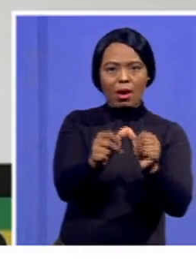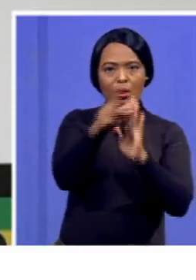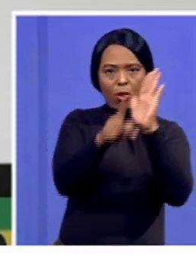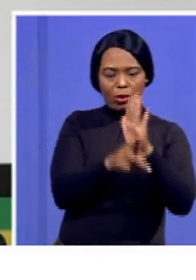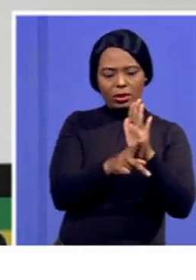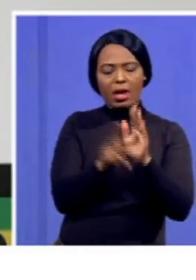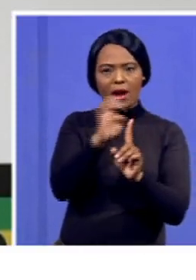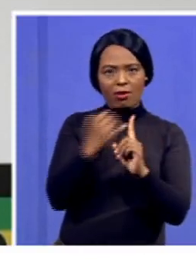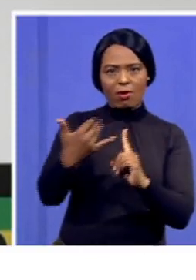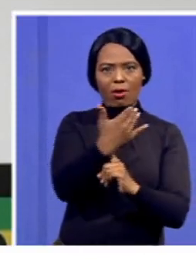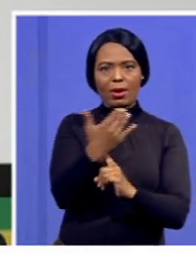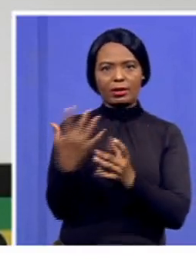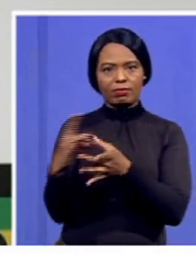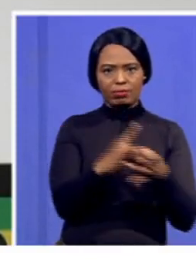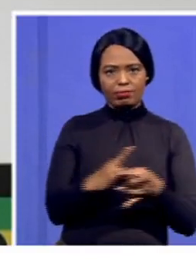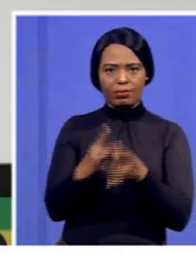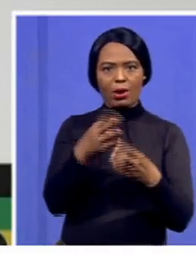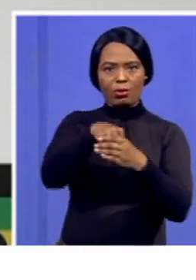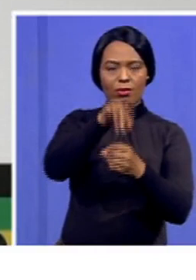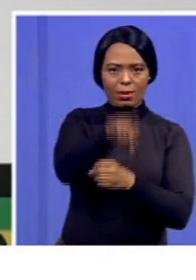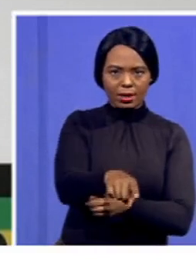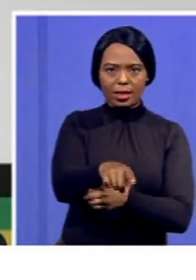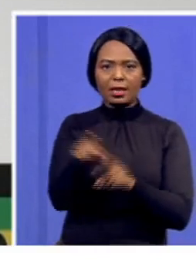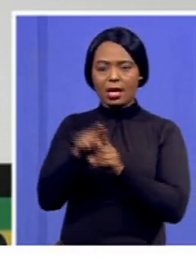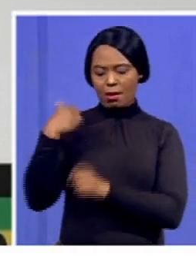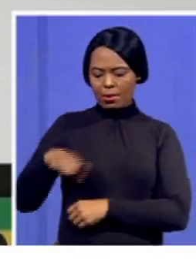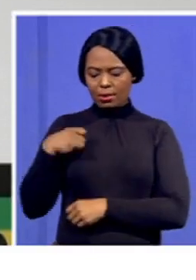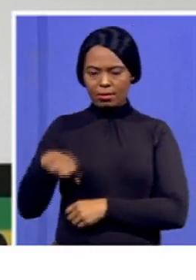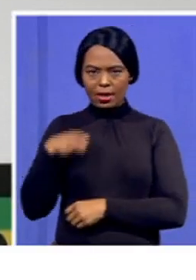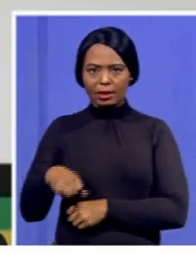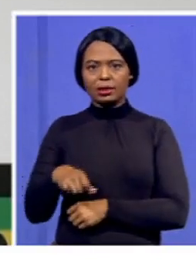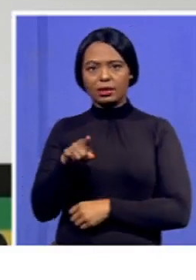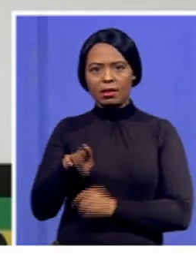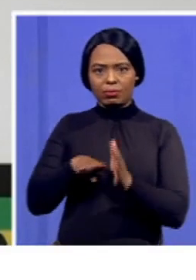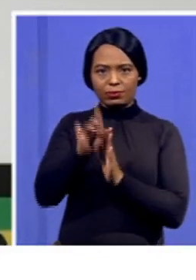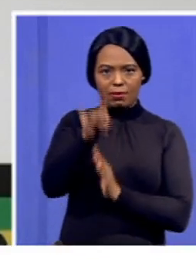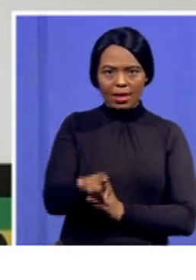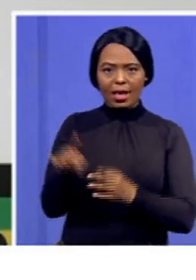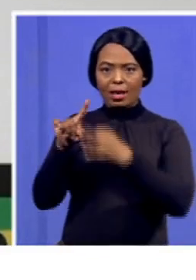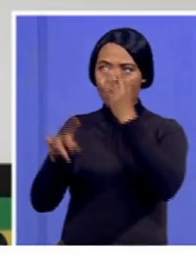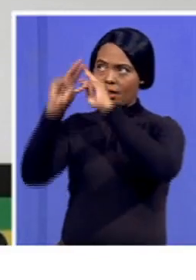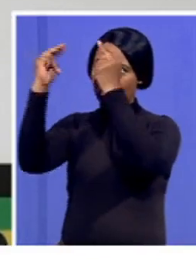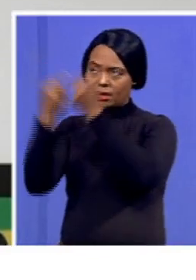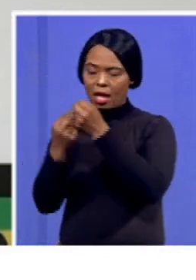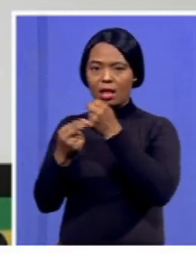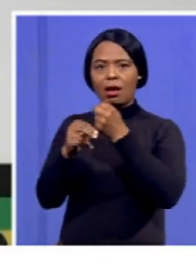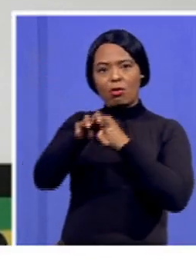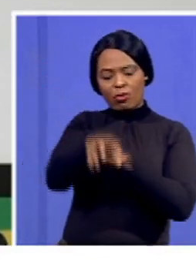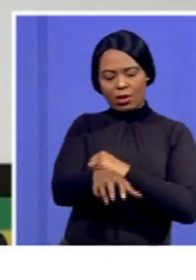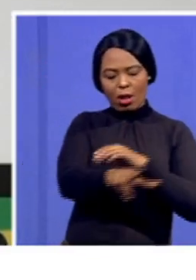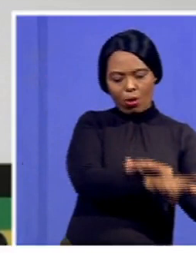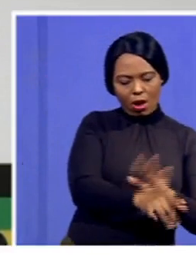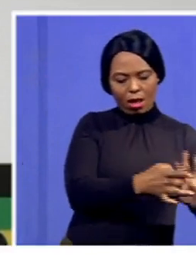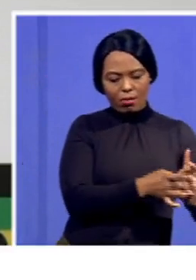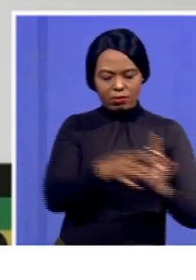environment, better infrastructure improvement, municipality in terms of work between the three spheres of government. We must ensure that